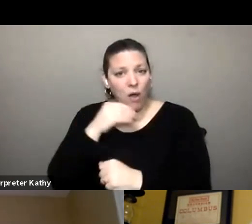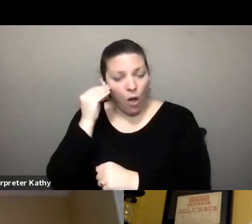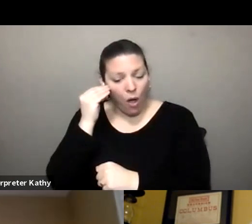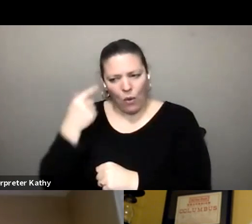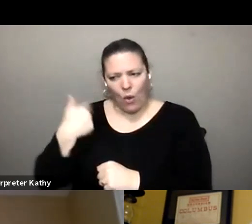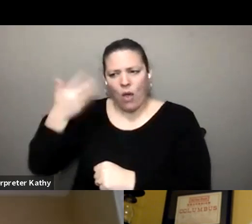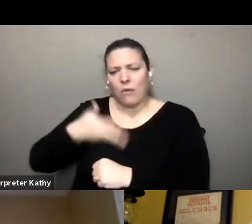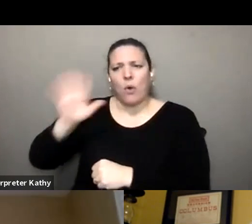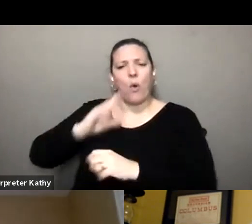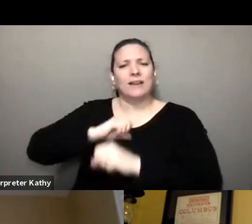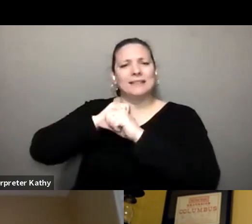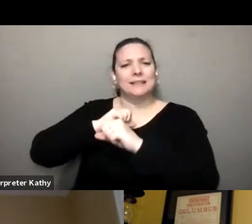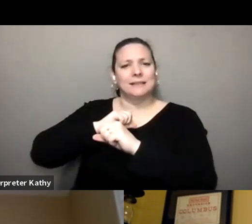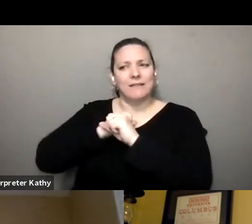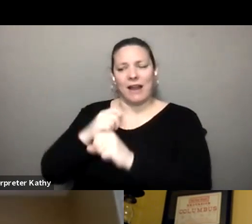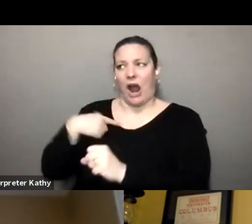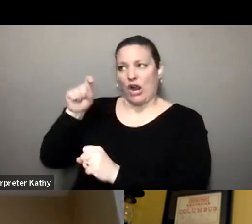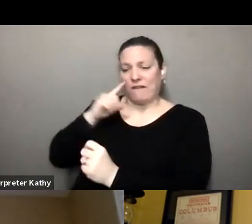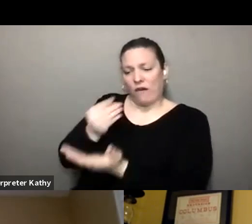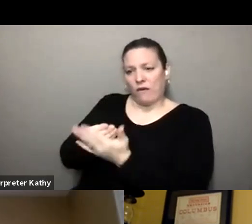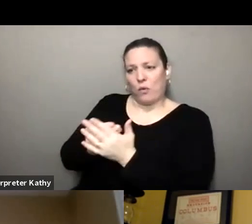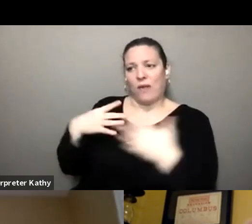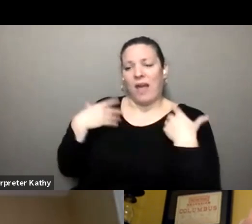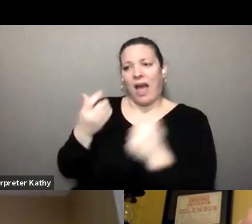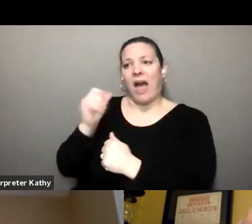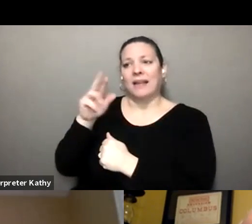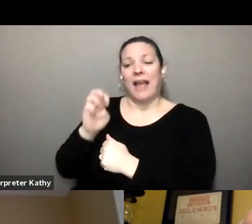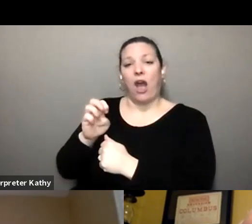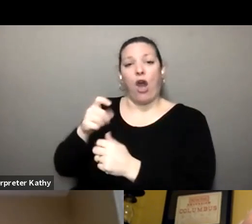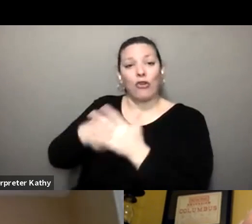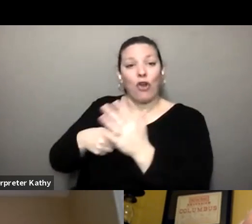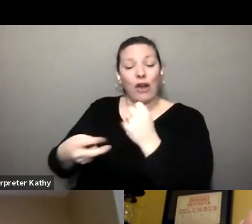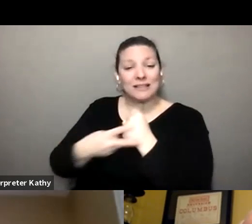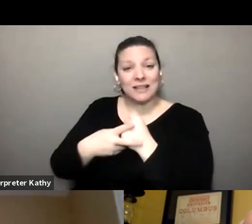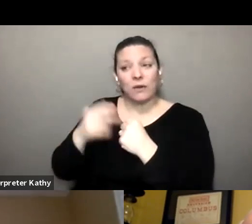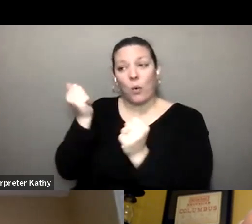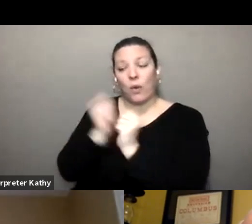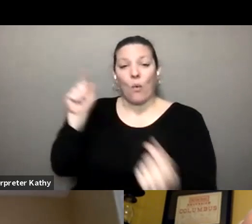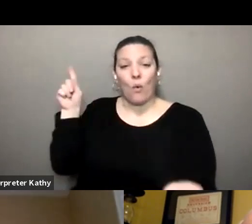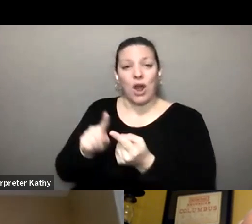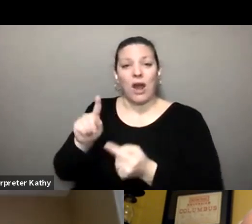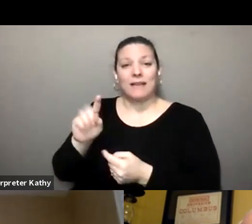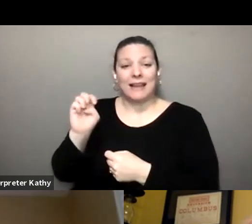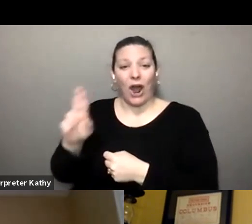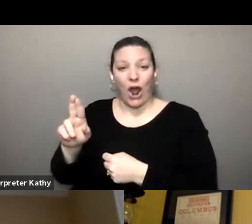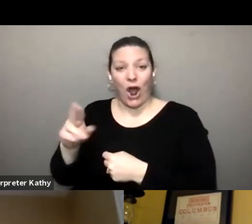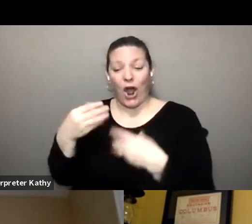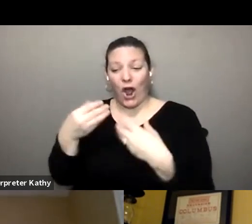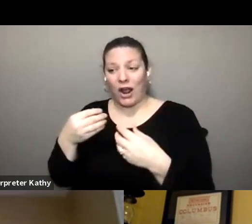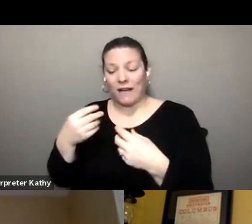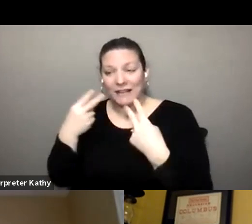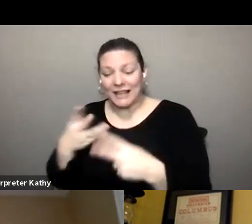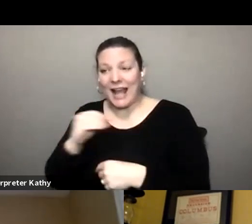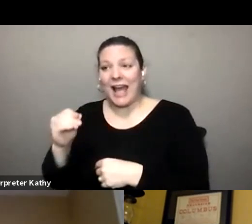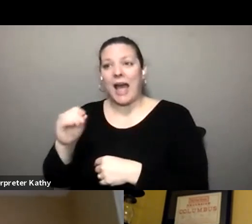used to defend our funding with the health care costs saved via reduction or er visits and readmits are there any